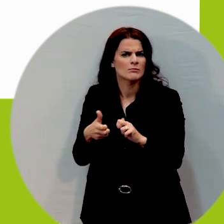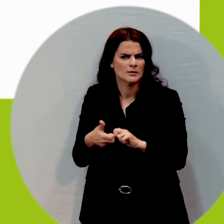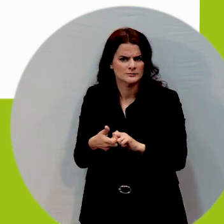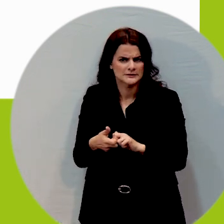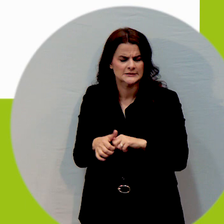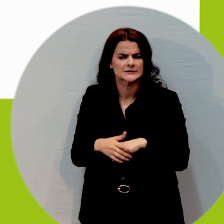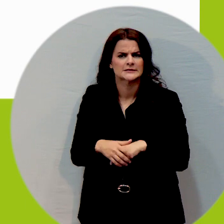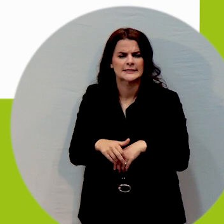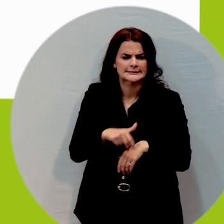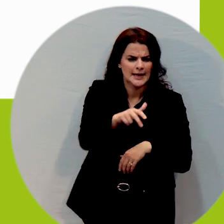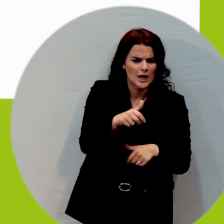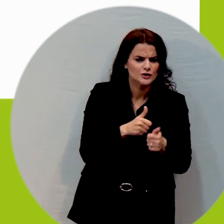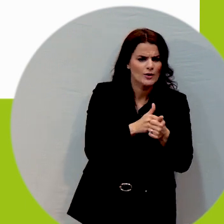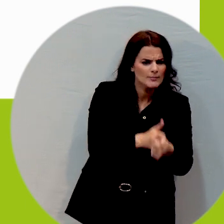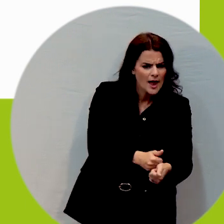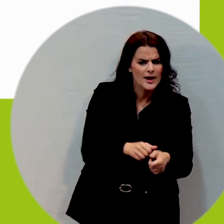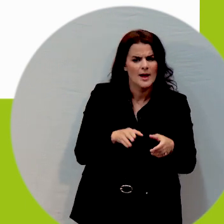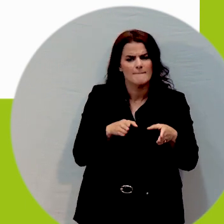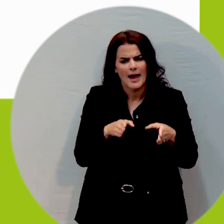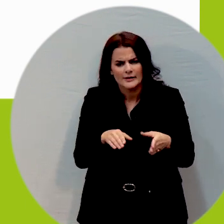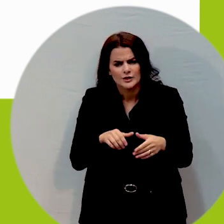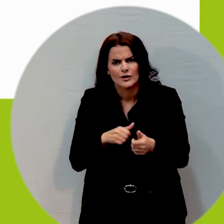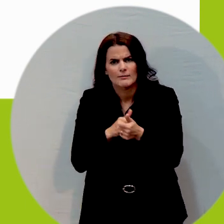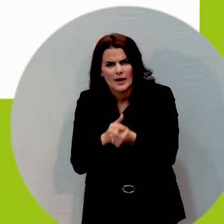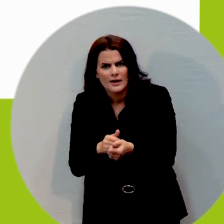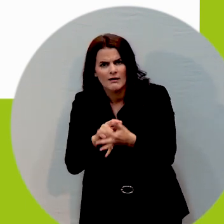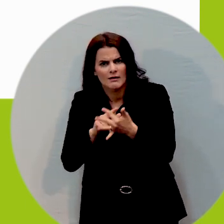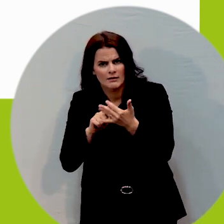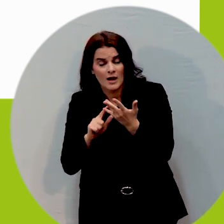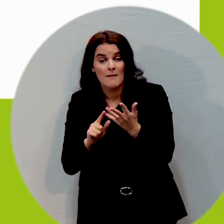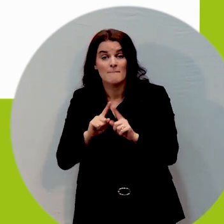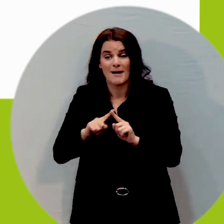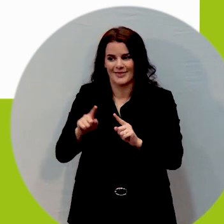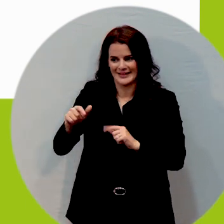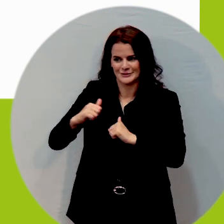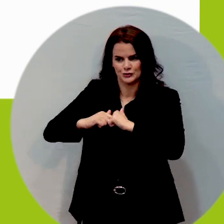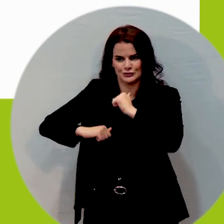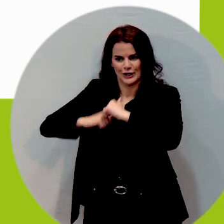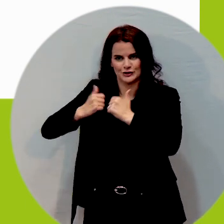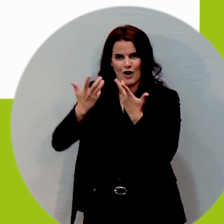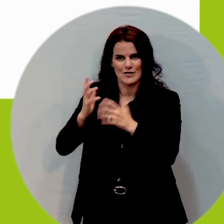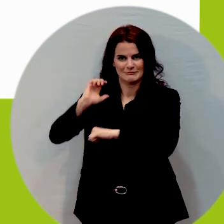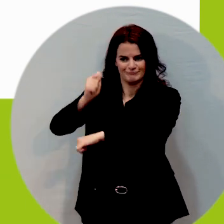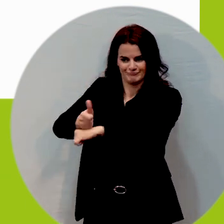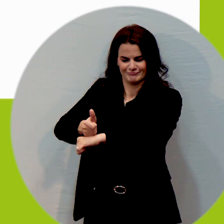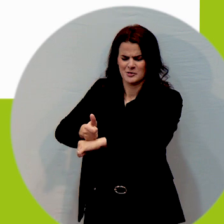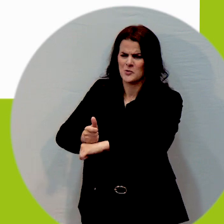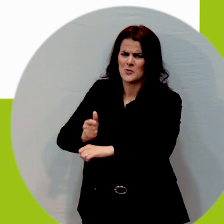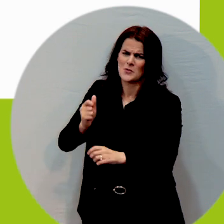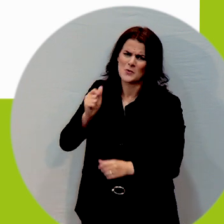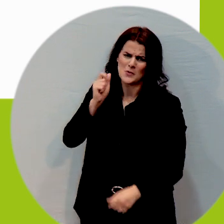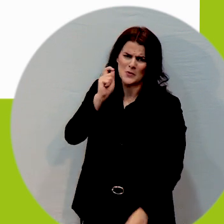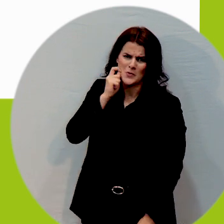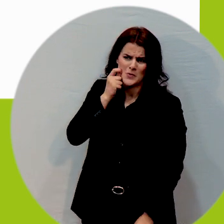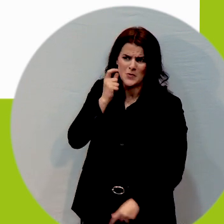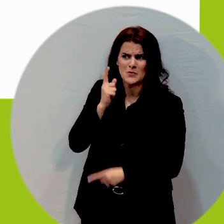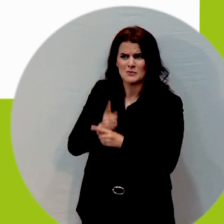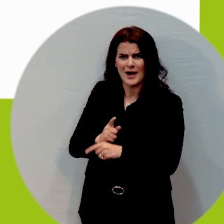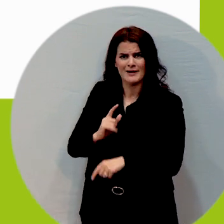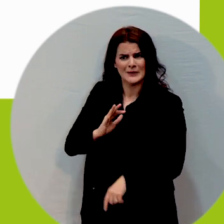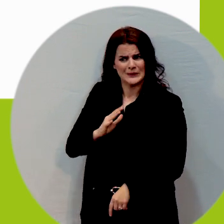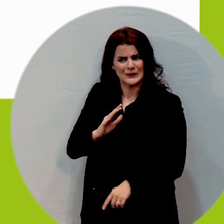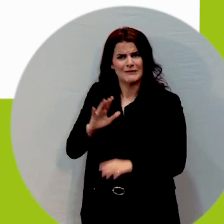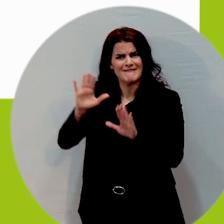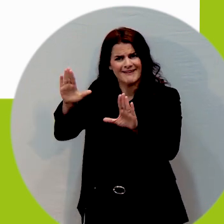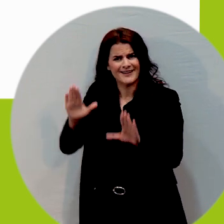these existing structures no matter how fantastic they are we can tweak